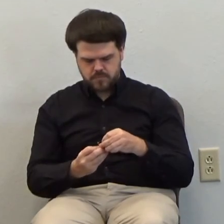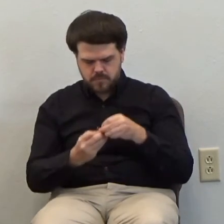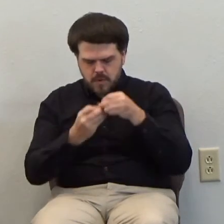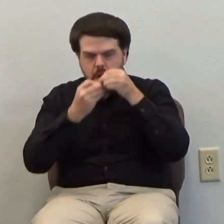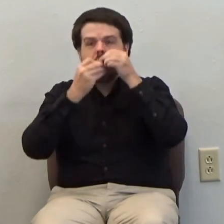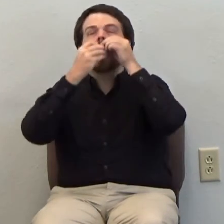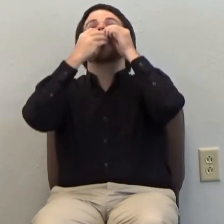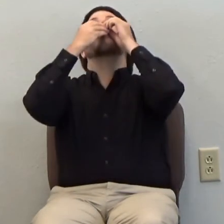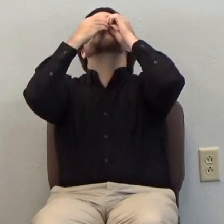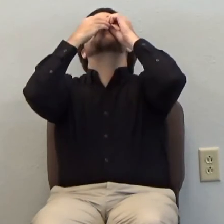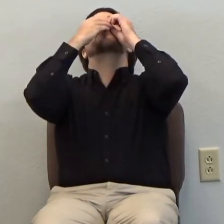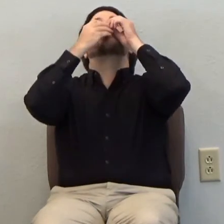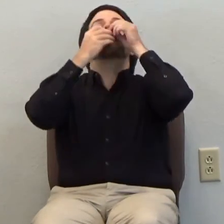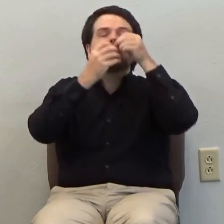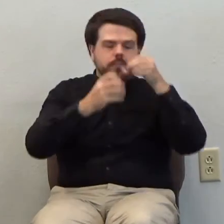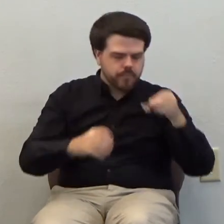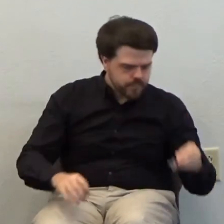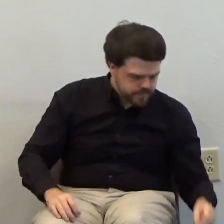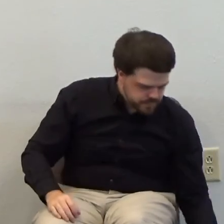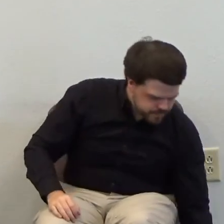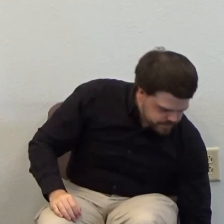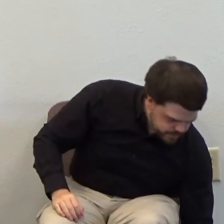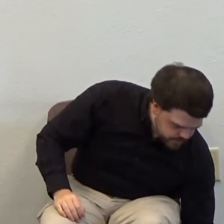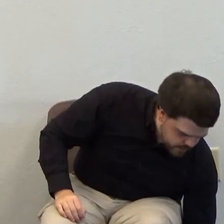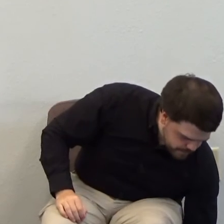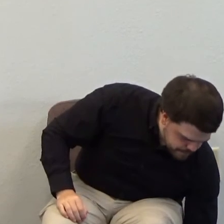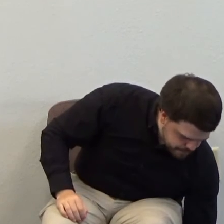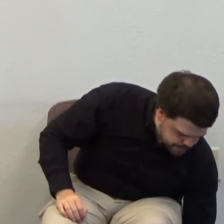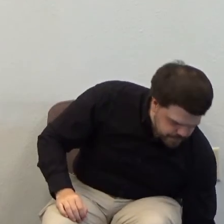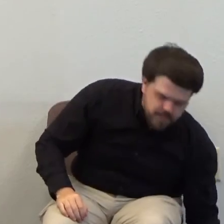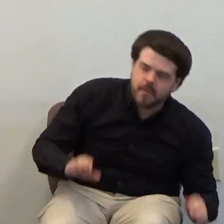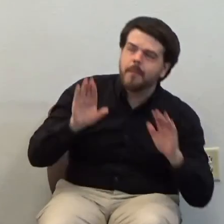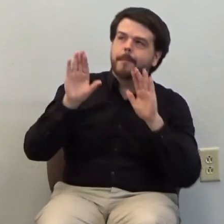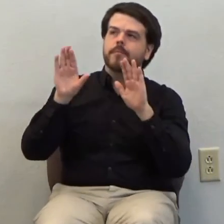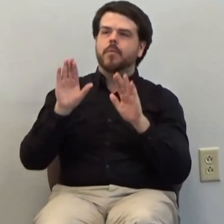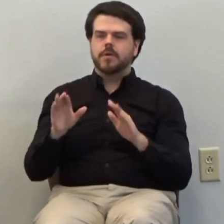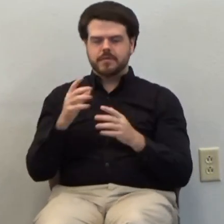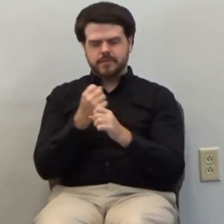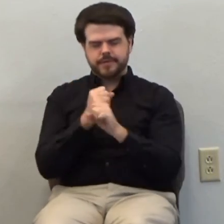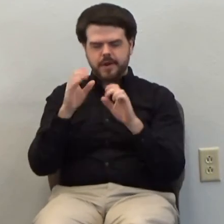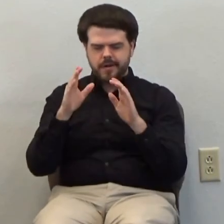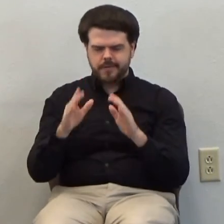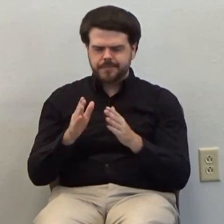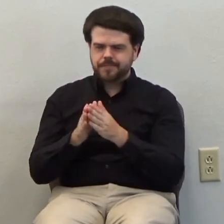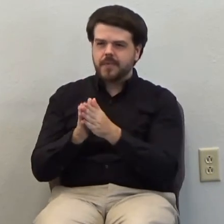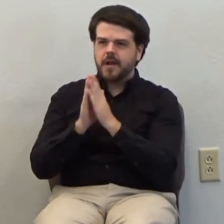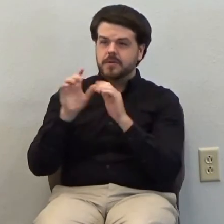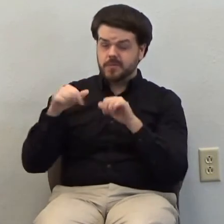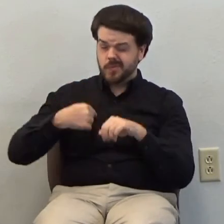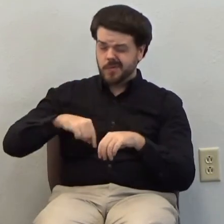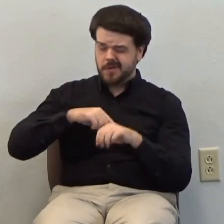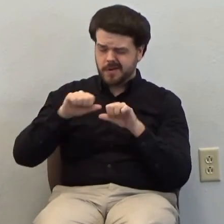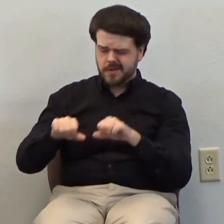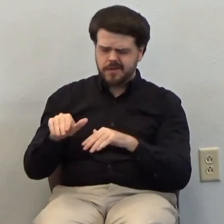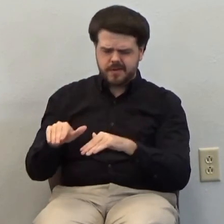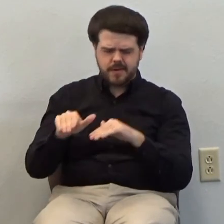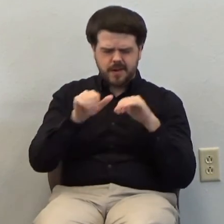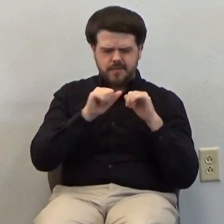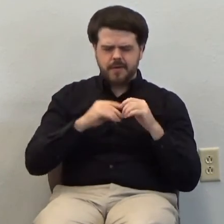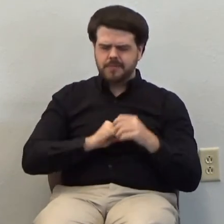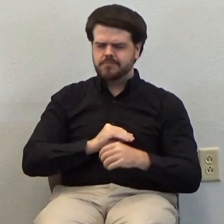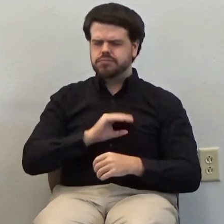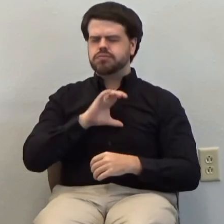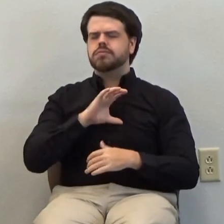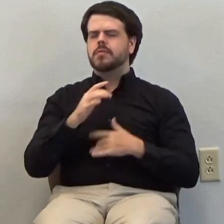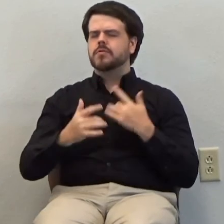now blessed Savior we give you great praise and thanks we ask now that we would leave here today filled with joy that you